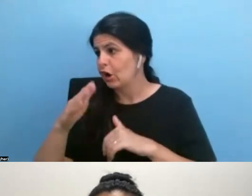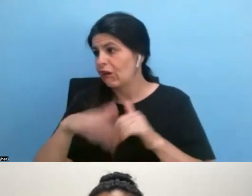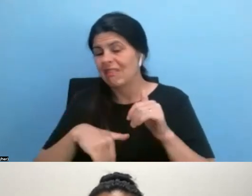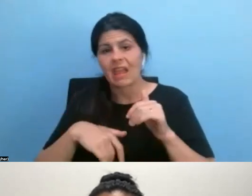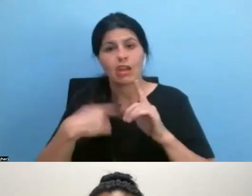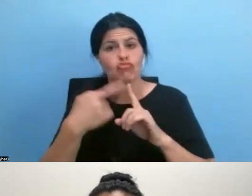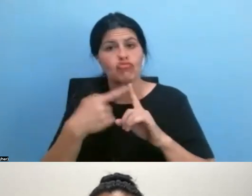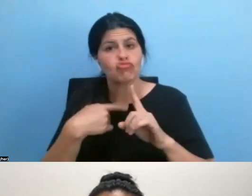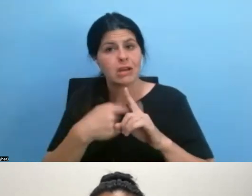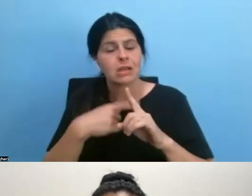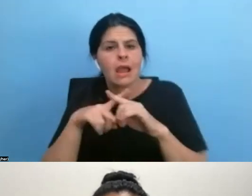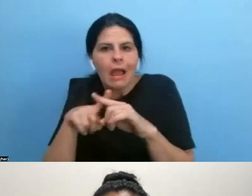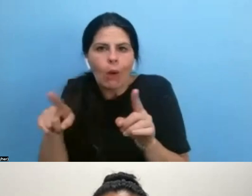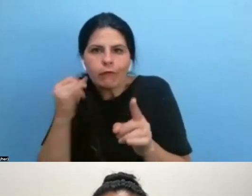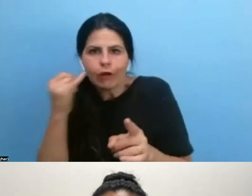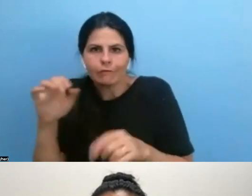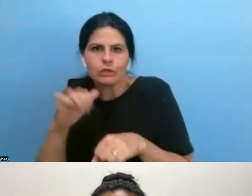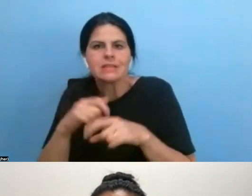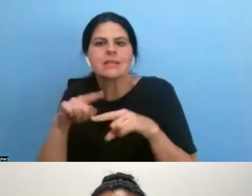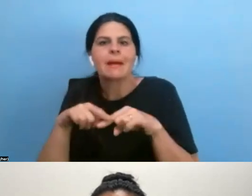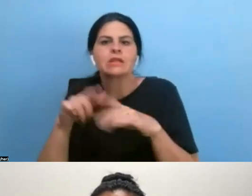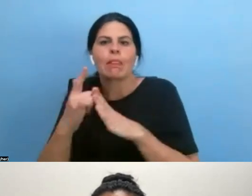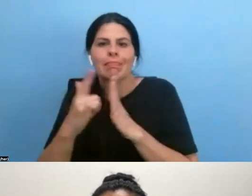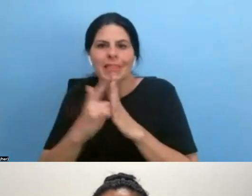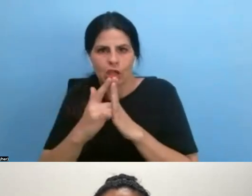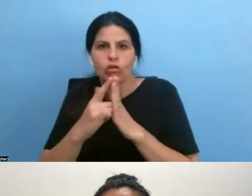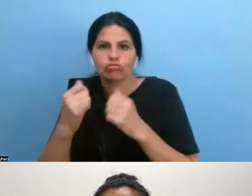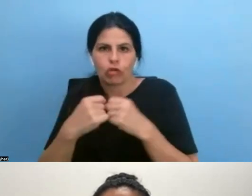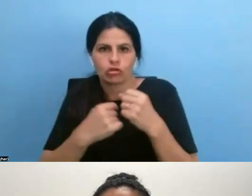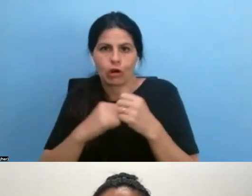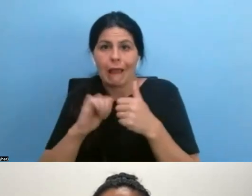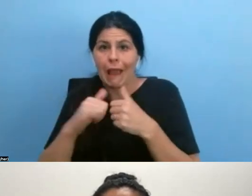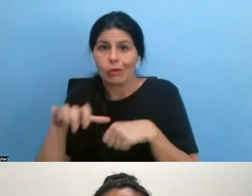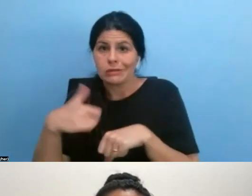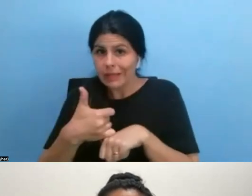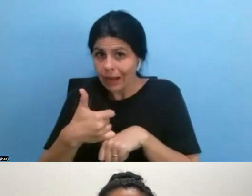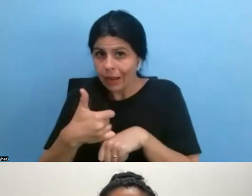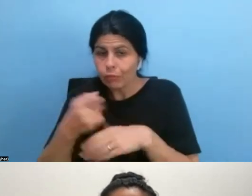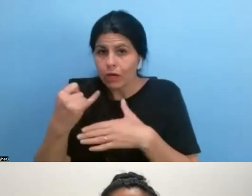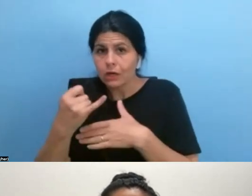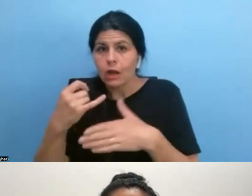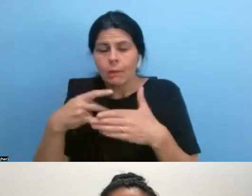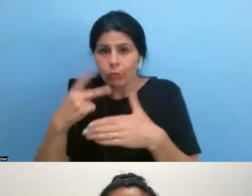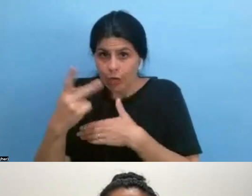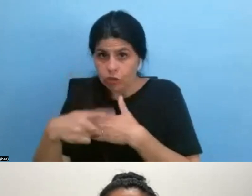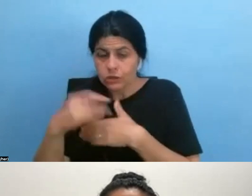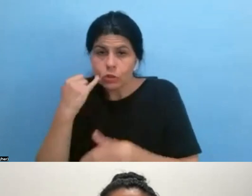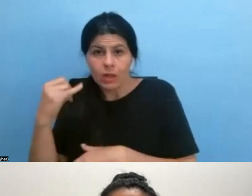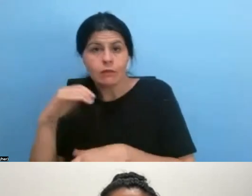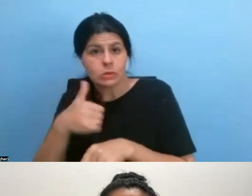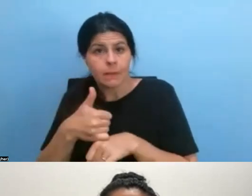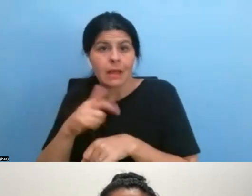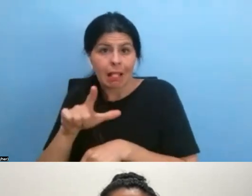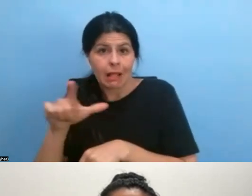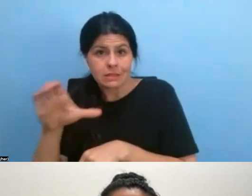if you have set up, it depends on the legal structure that you've set up your production. If you've set it up as an LLC and you're receiving grant funding for it,